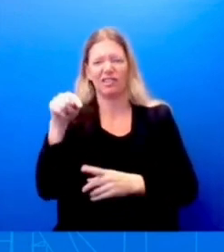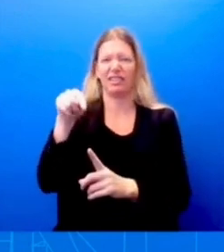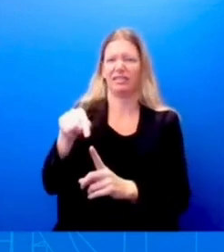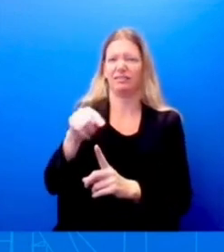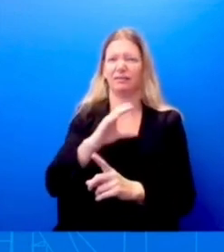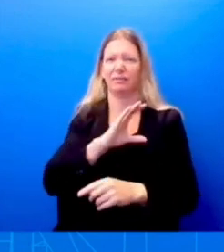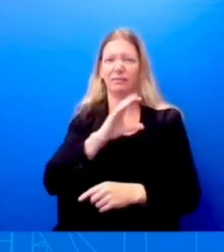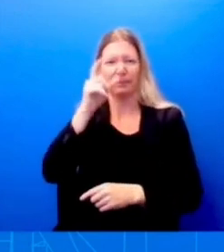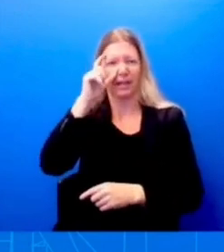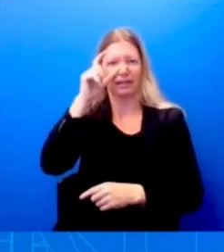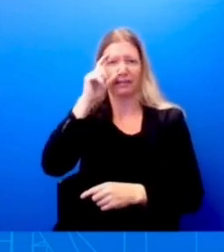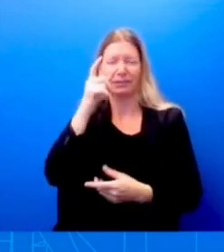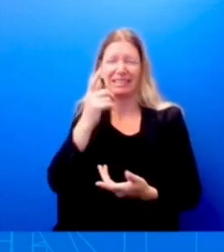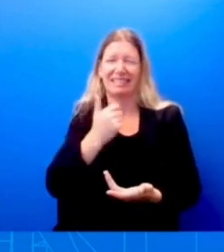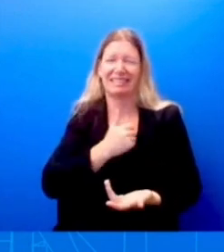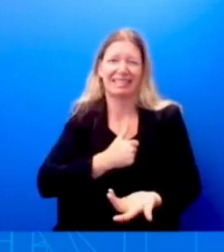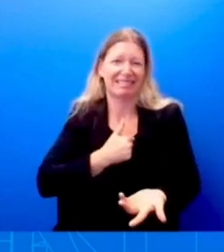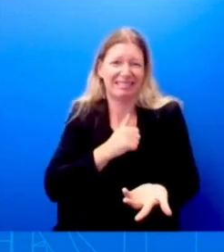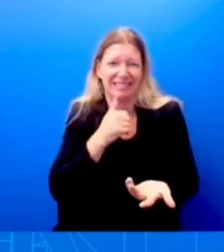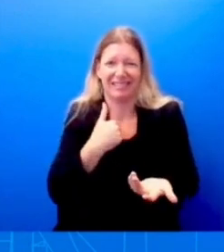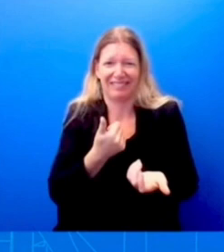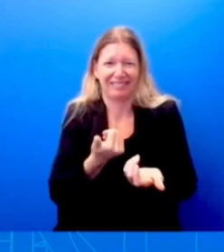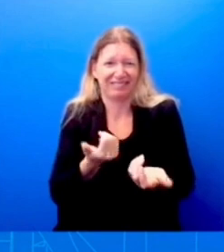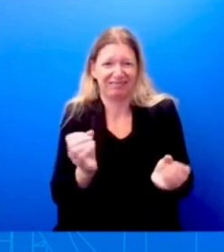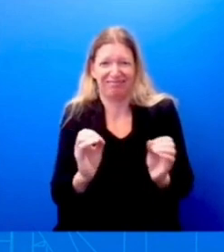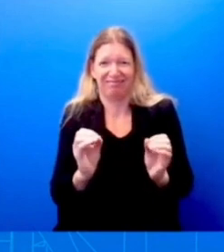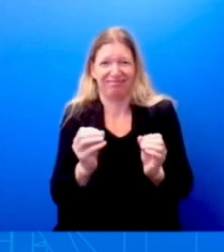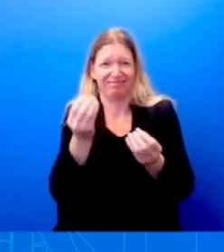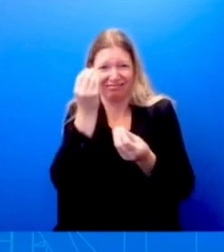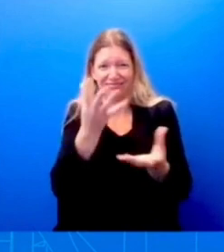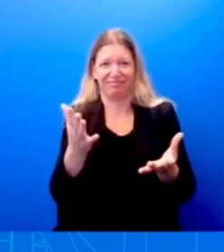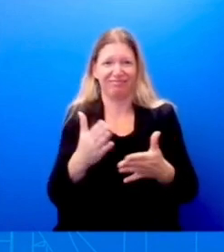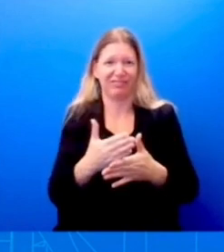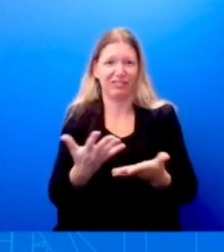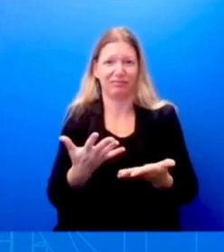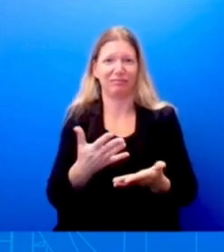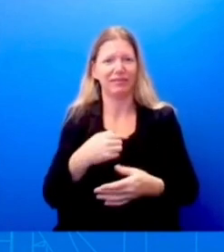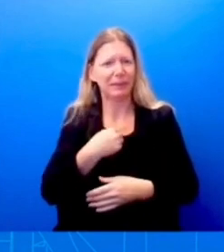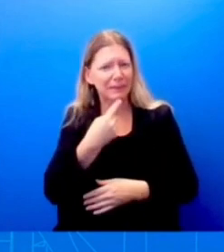you. Welcome back. Thank you. It's good to be back. Yeah. How's baby Kareem?